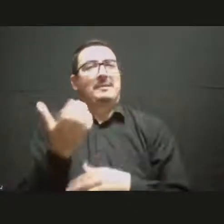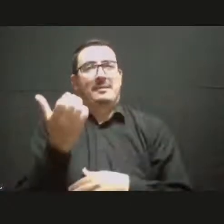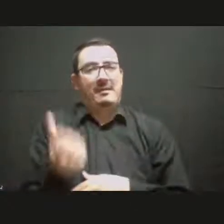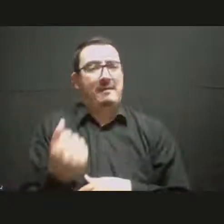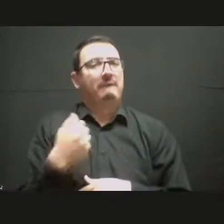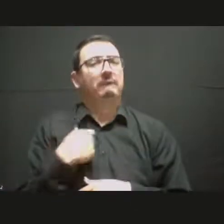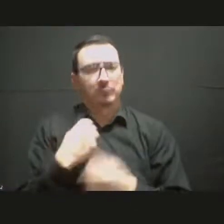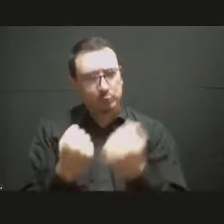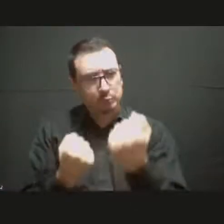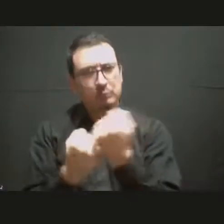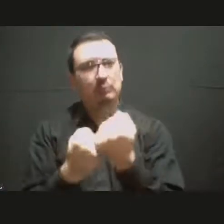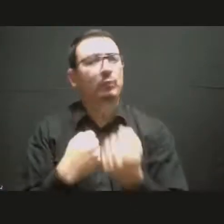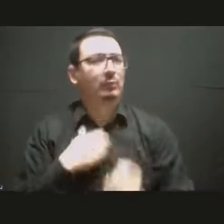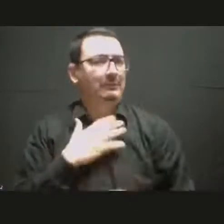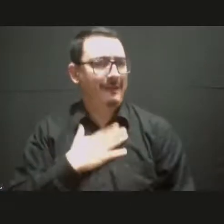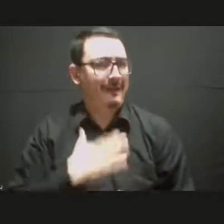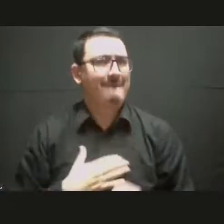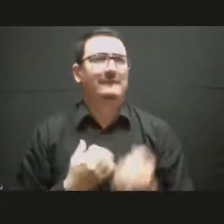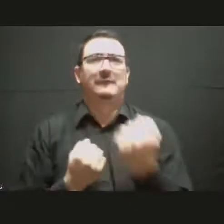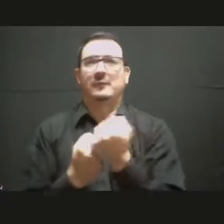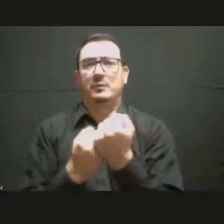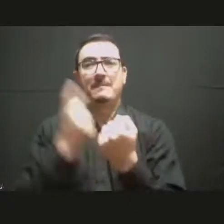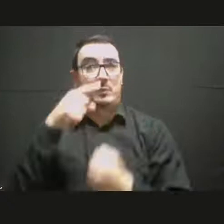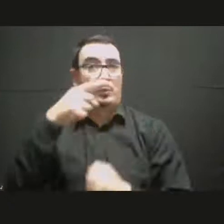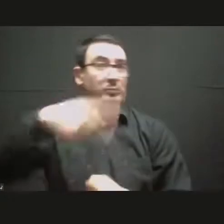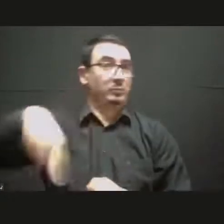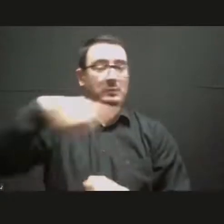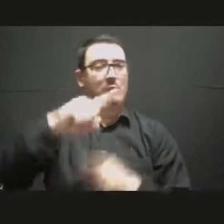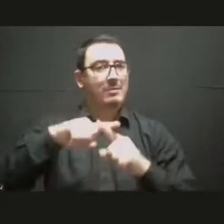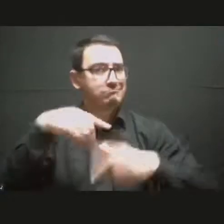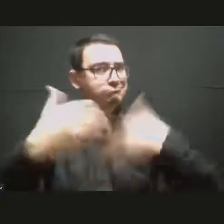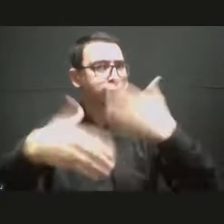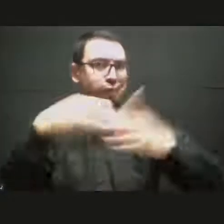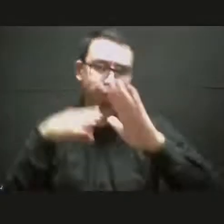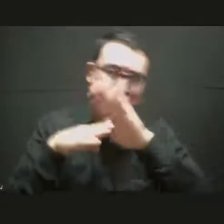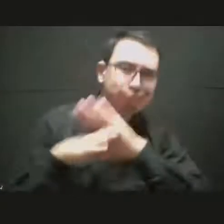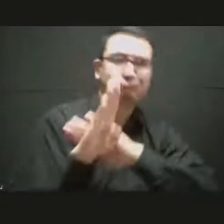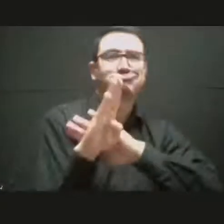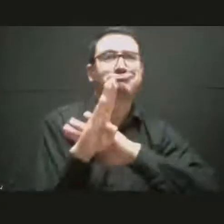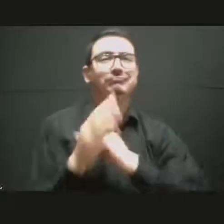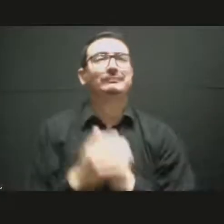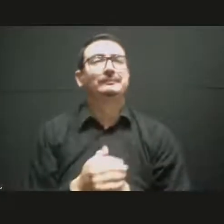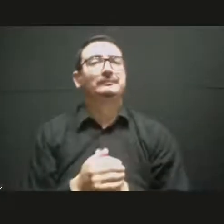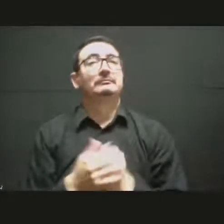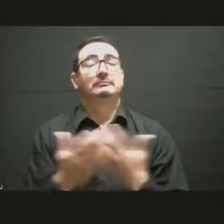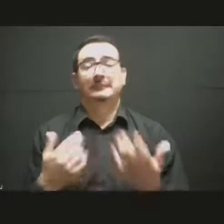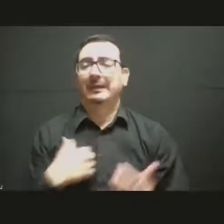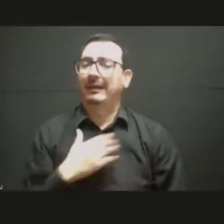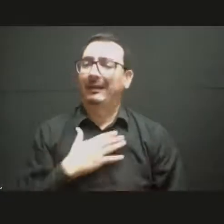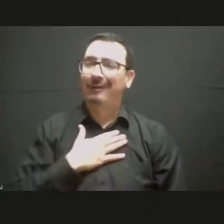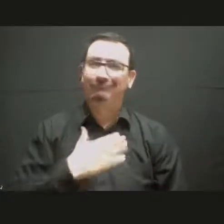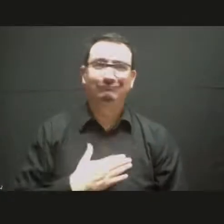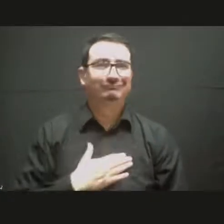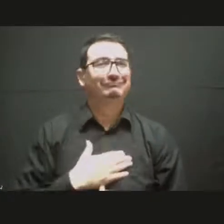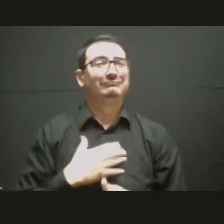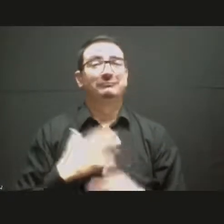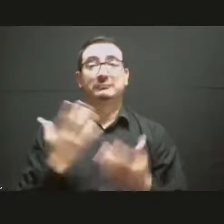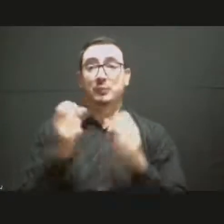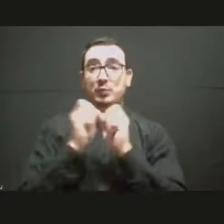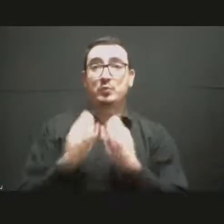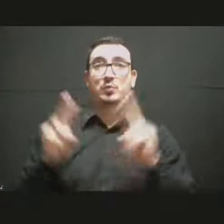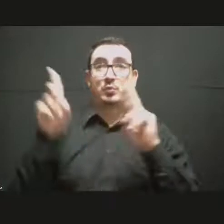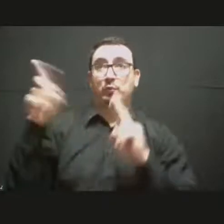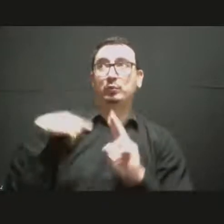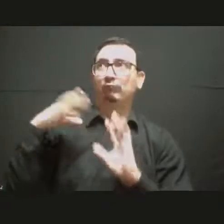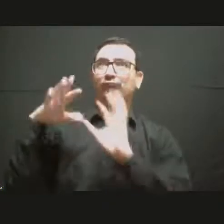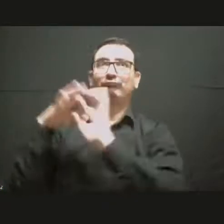closely with the UN, but also, of course, other bilateral donors and partners. Thank you. And back